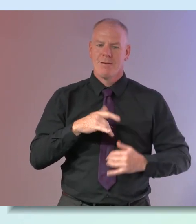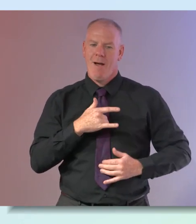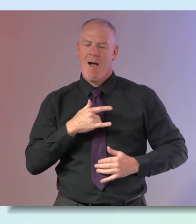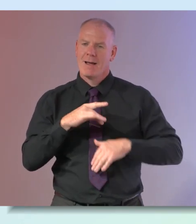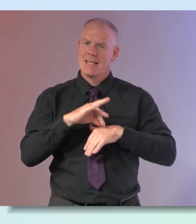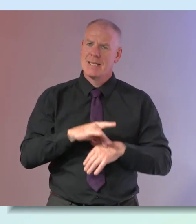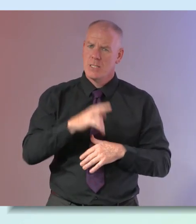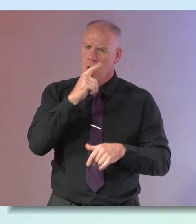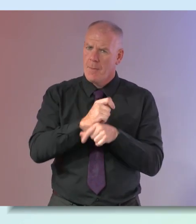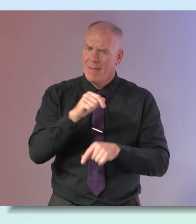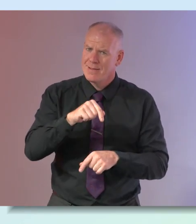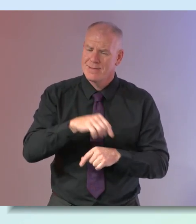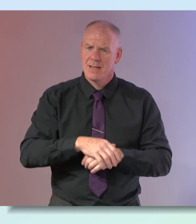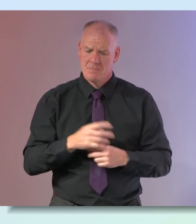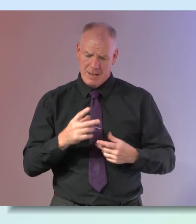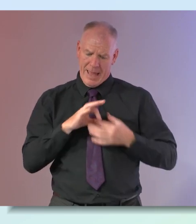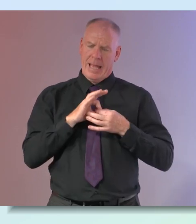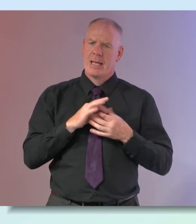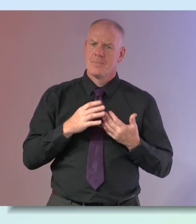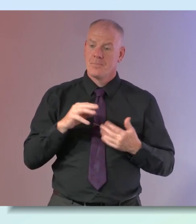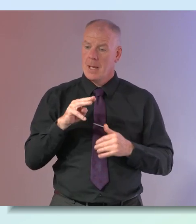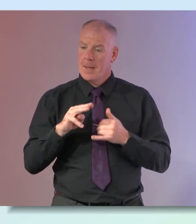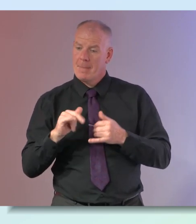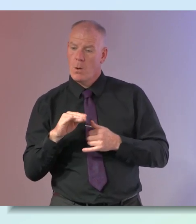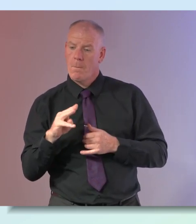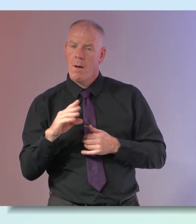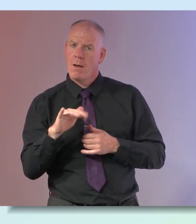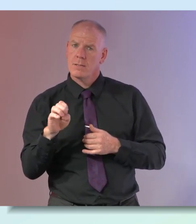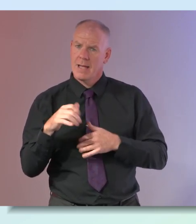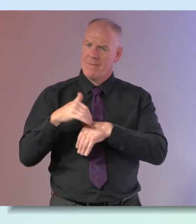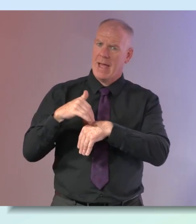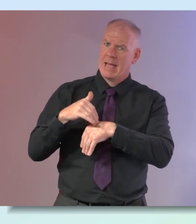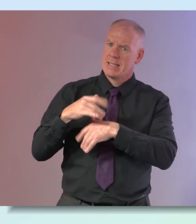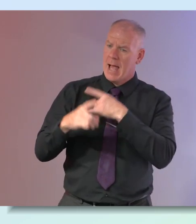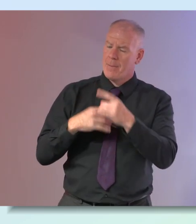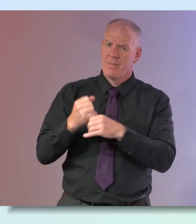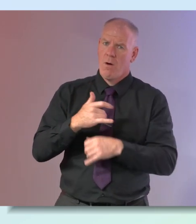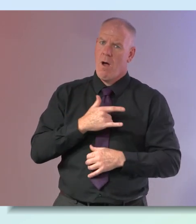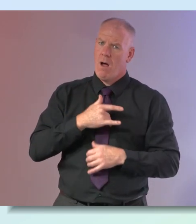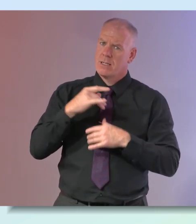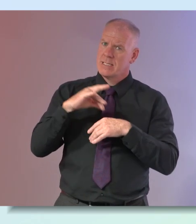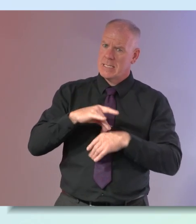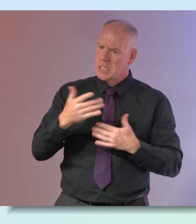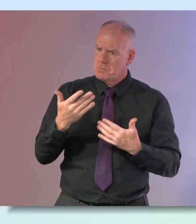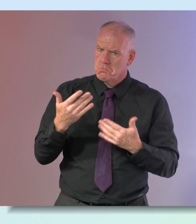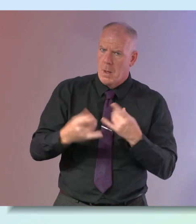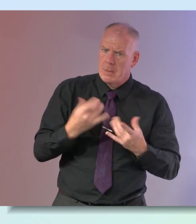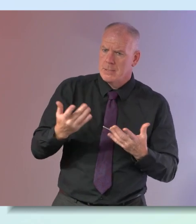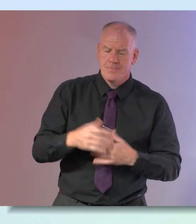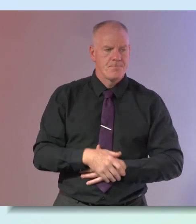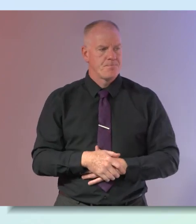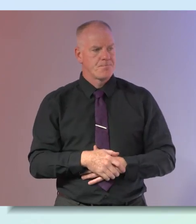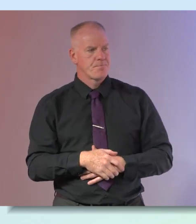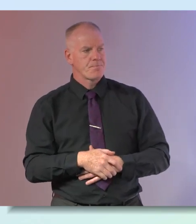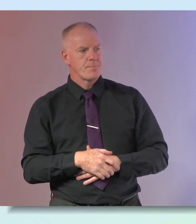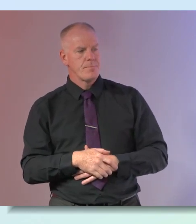they want to talk about that so can we talk about menopause the effects it has on cardiovascular disease yes and we need to